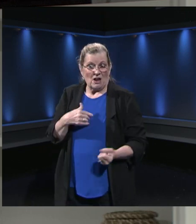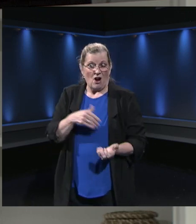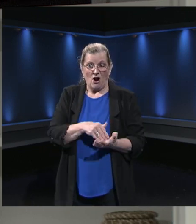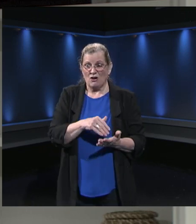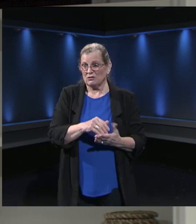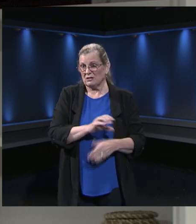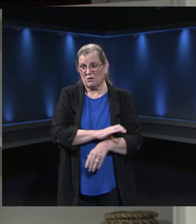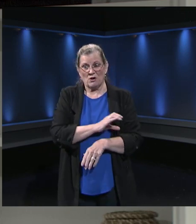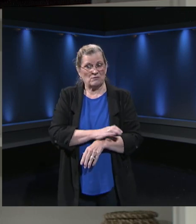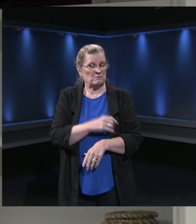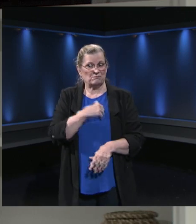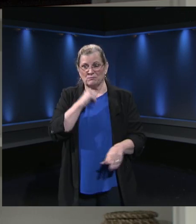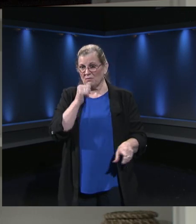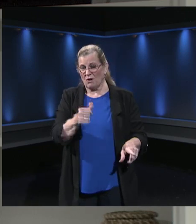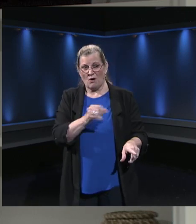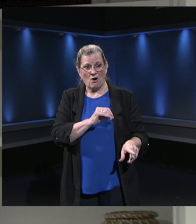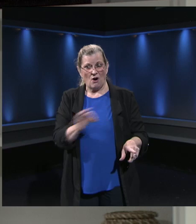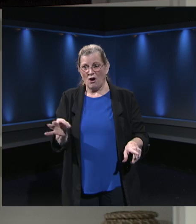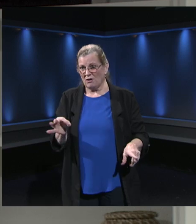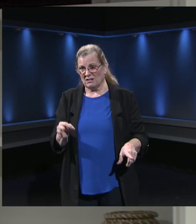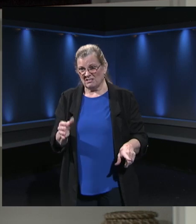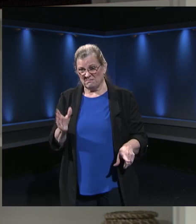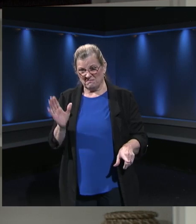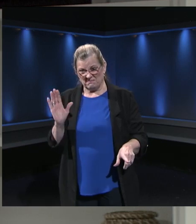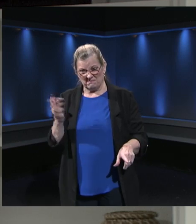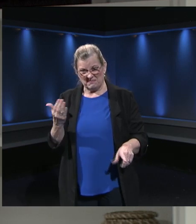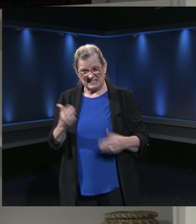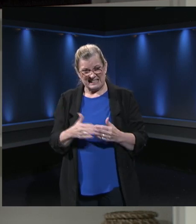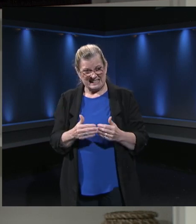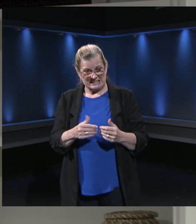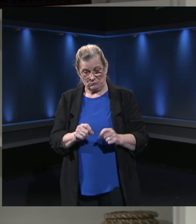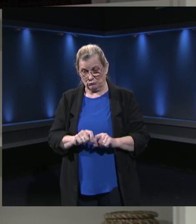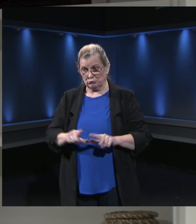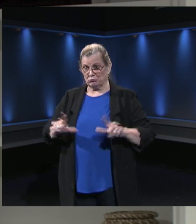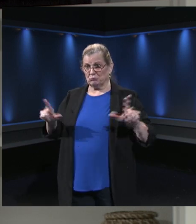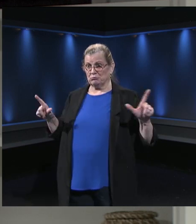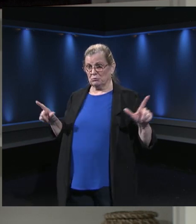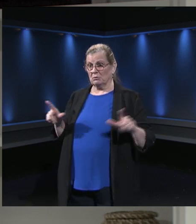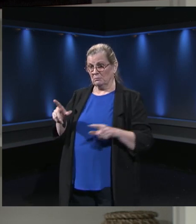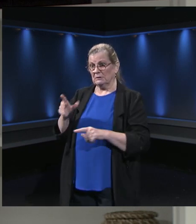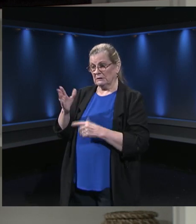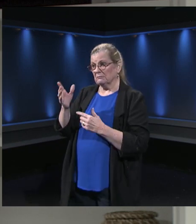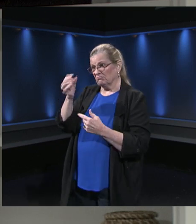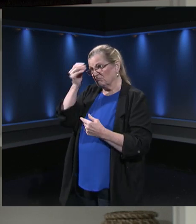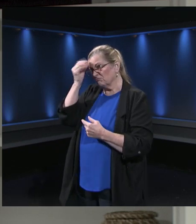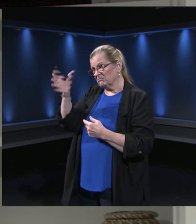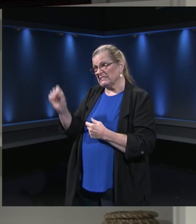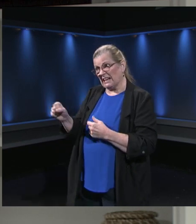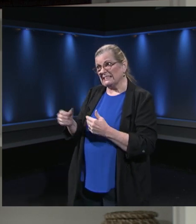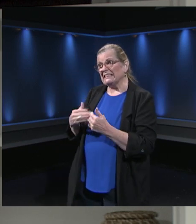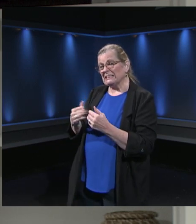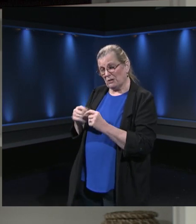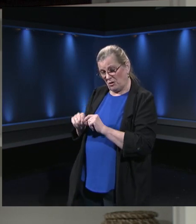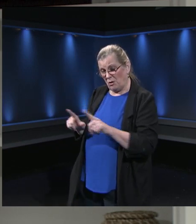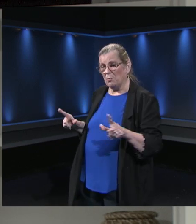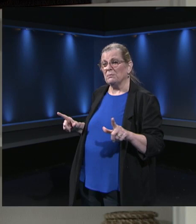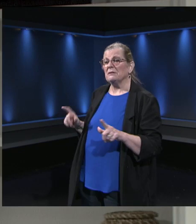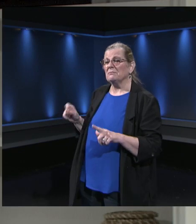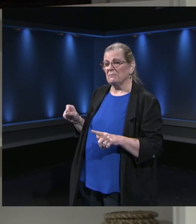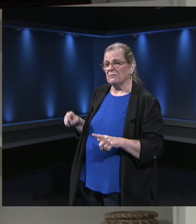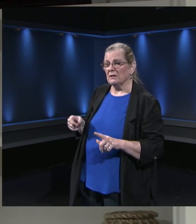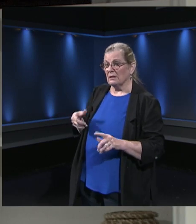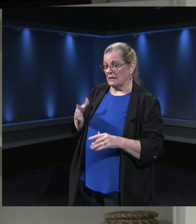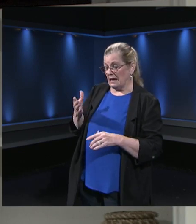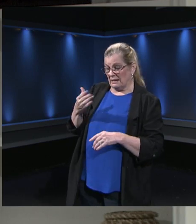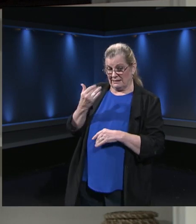that lets me really quickly get back to it. It does let you do that. But at the end of the evening, I hear you saying I